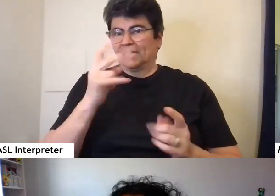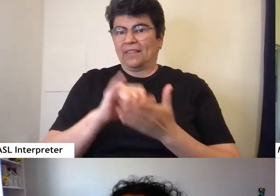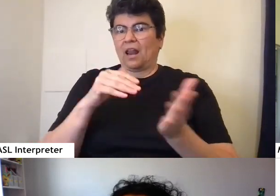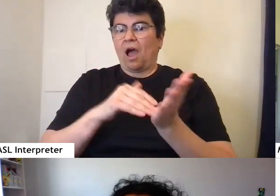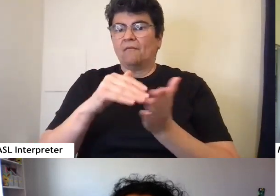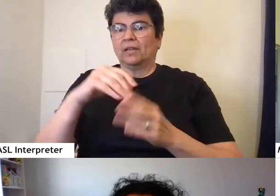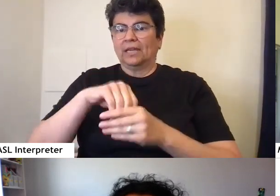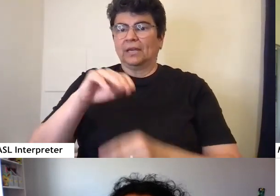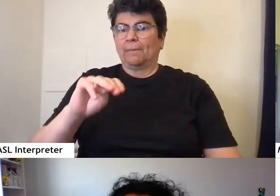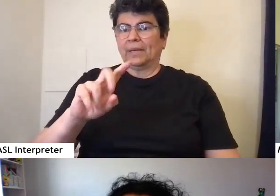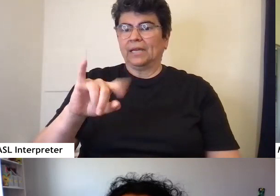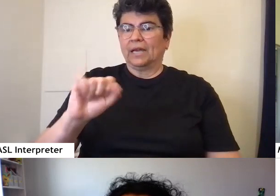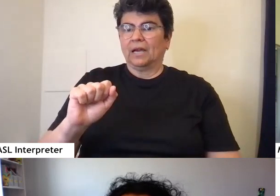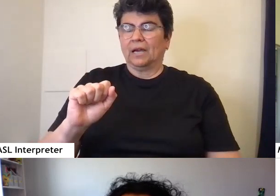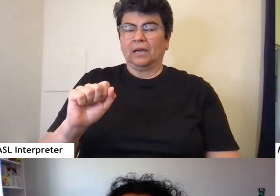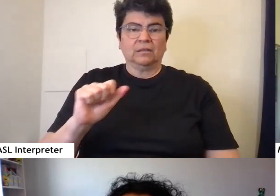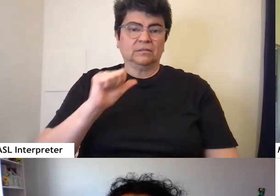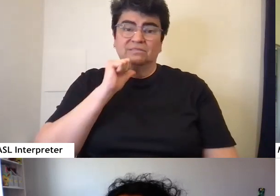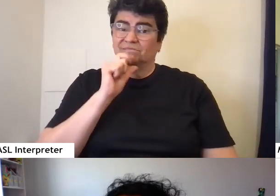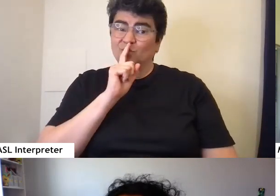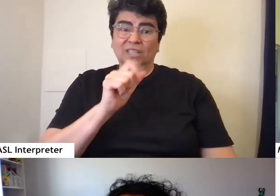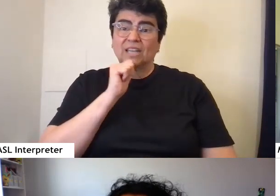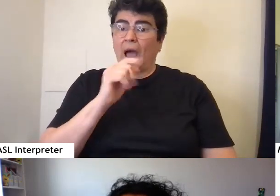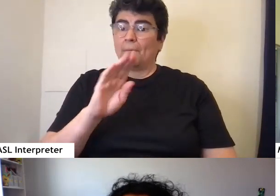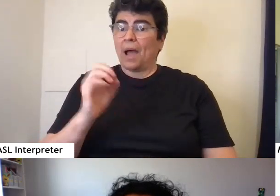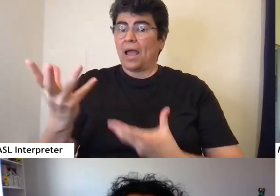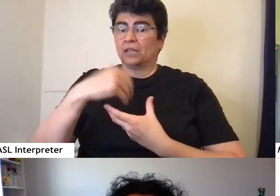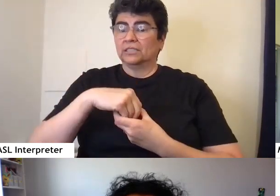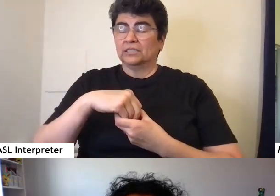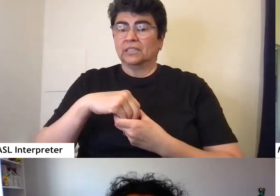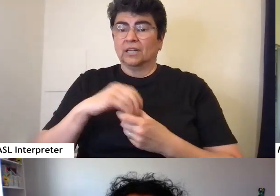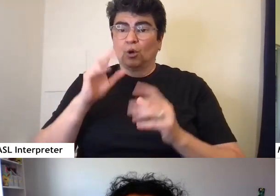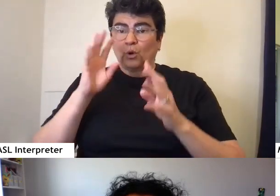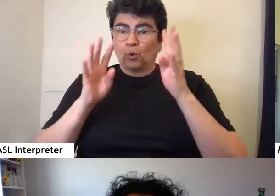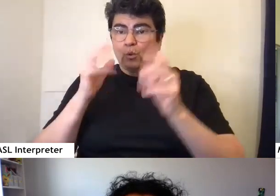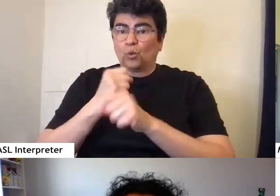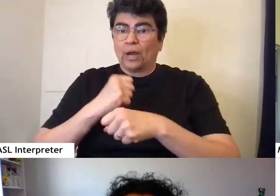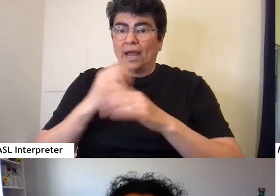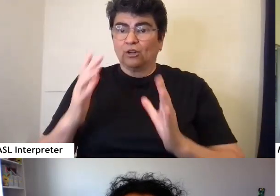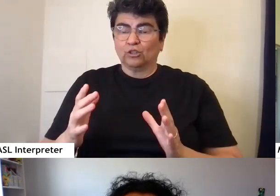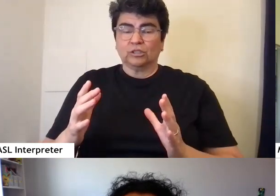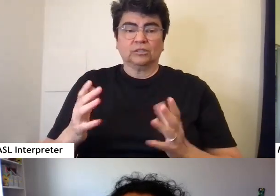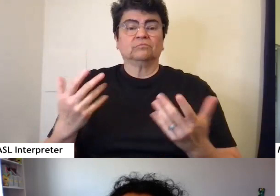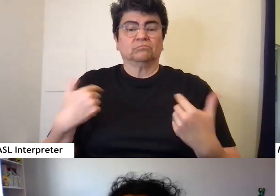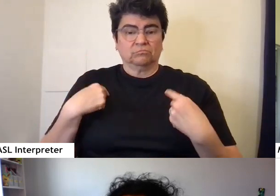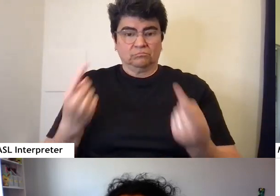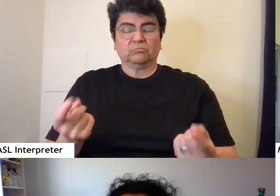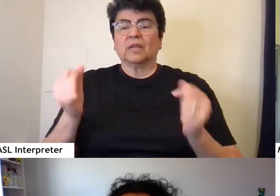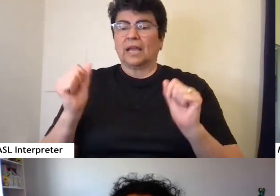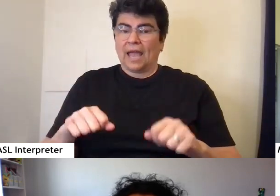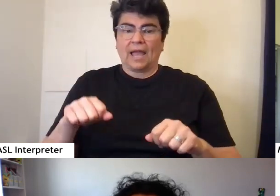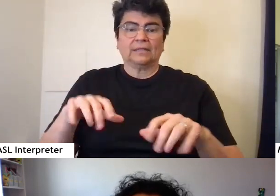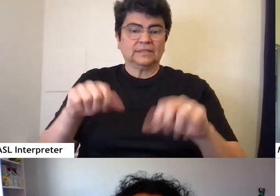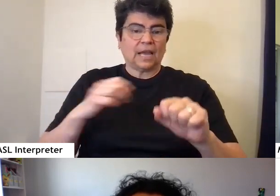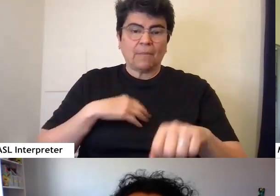media. Certainly not by autistic creators. So I've been able to really take my time